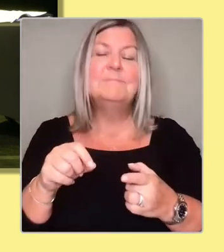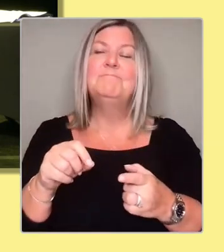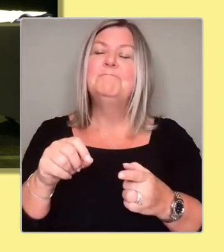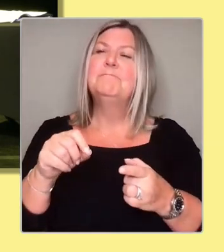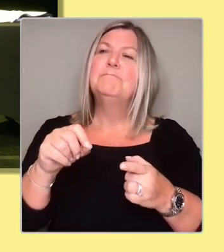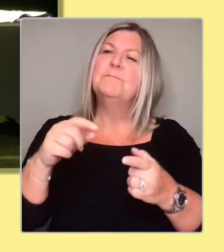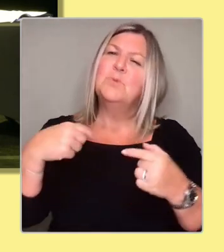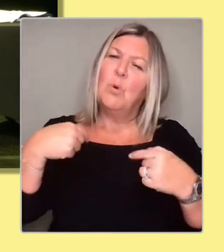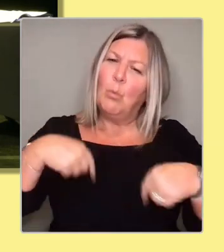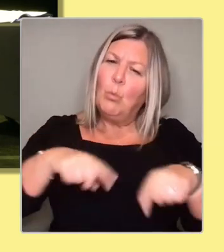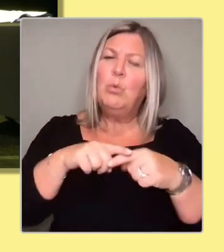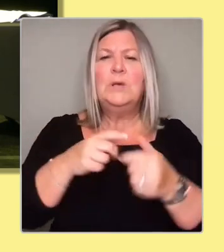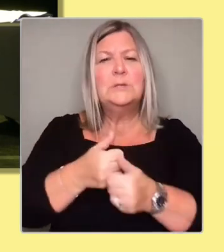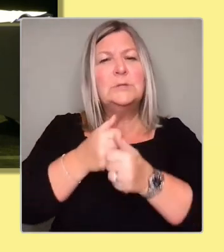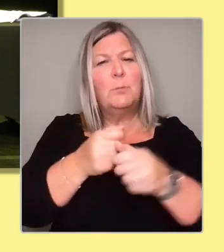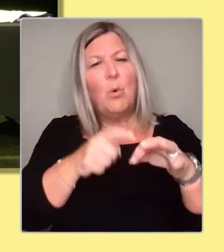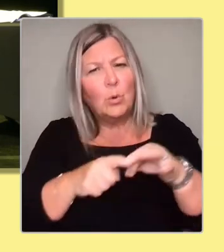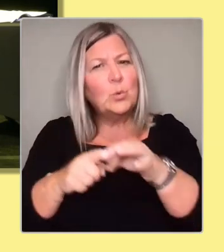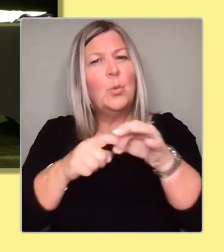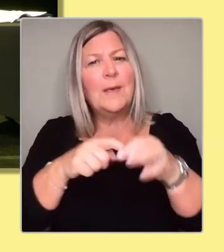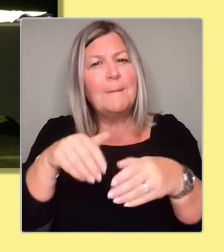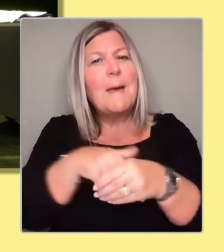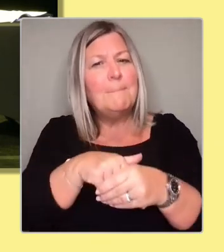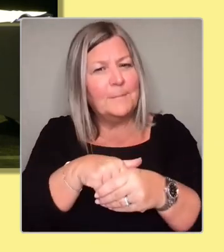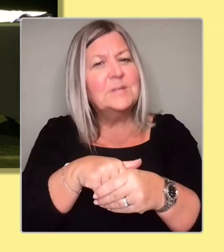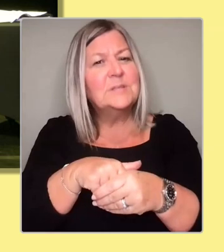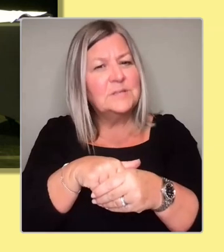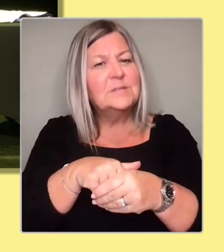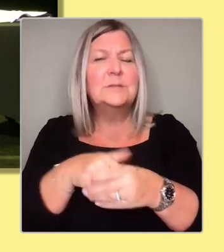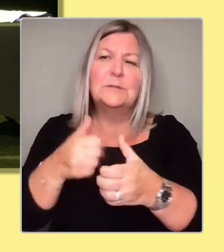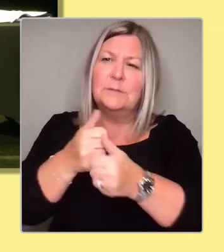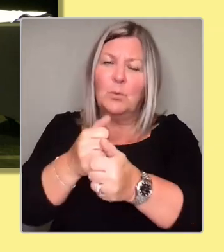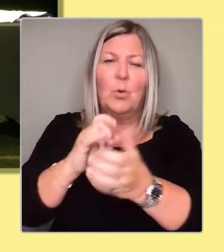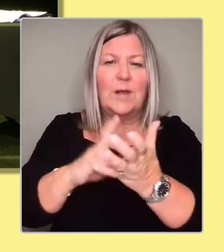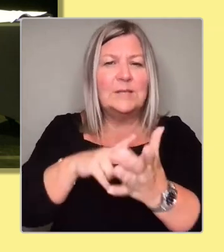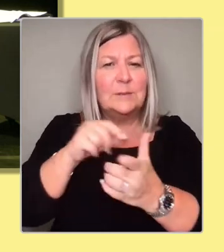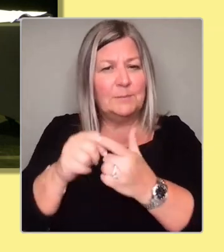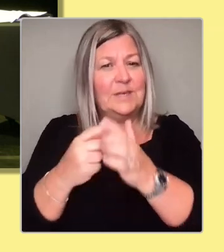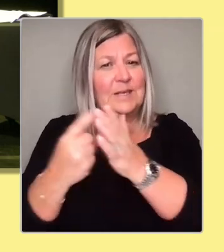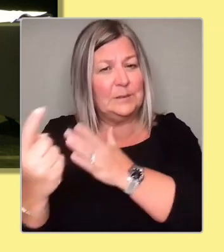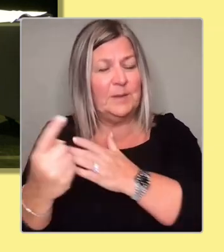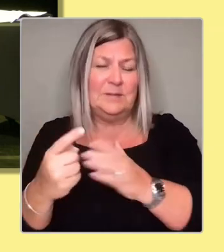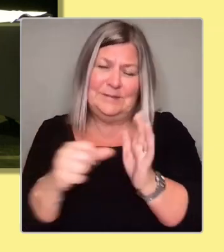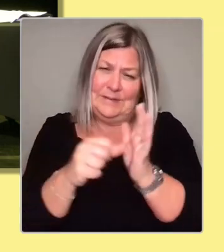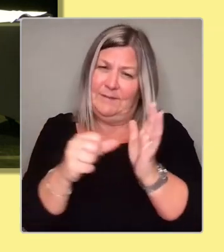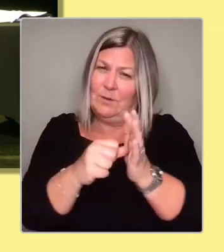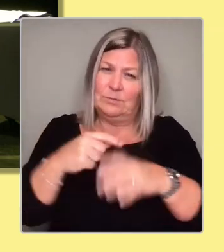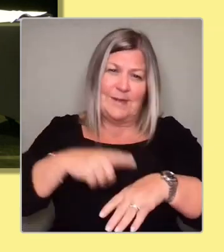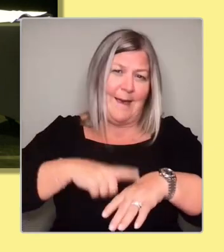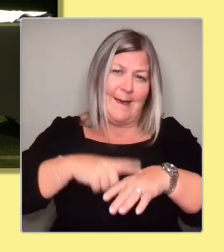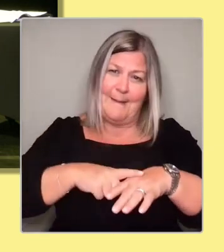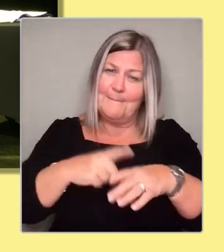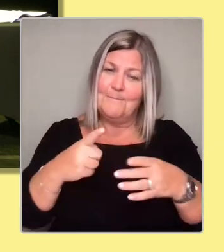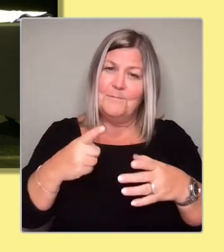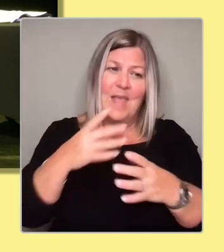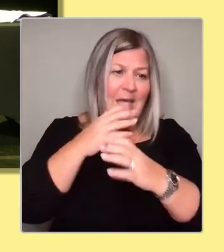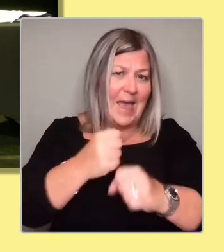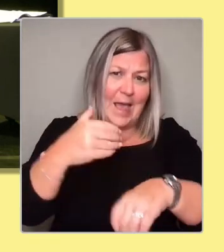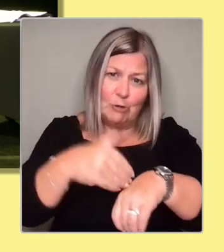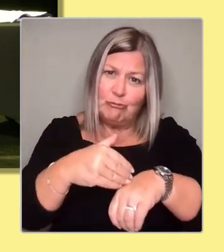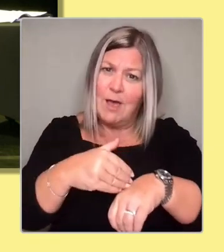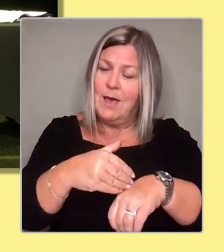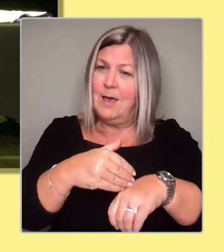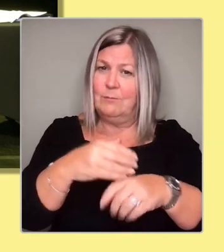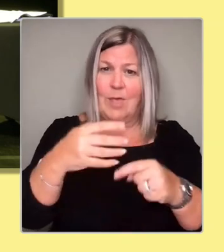support the SNP and independence. It's presently a difficult time for our community. Hate crime against us is up. Wait times to access the Sandyford's